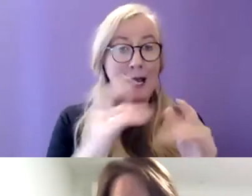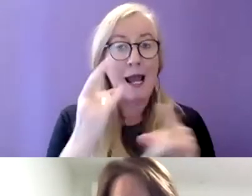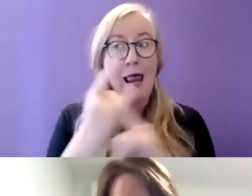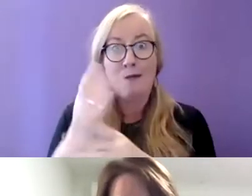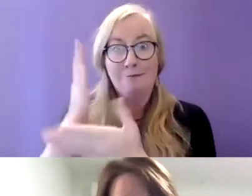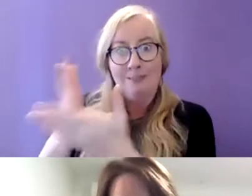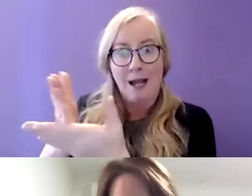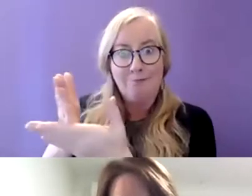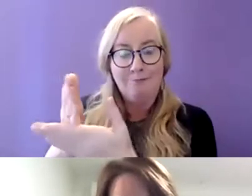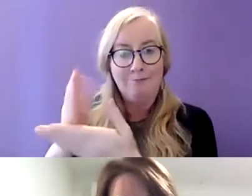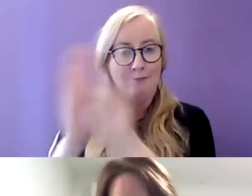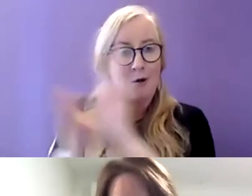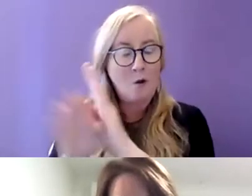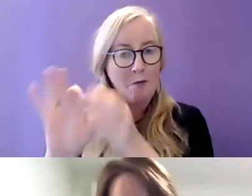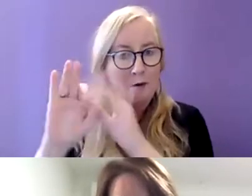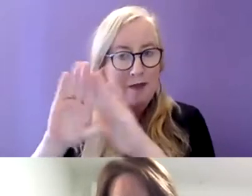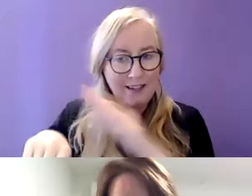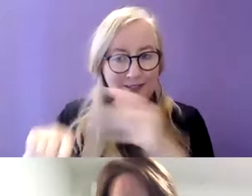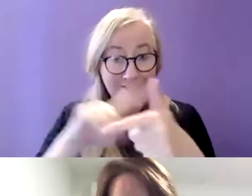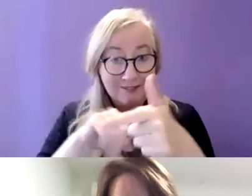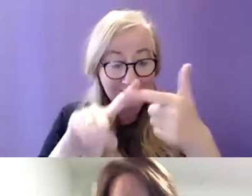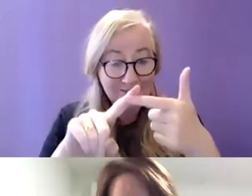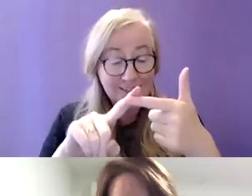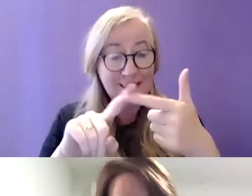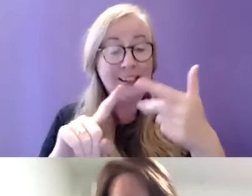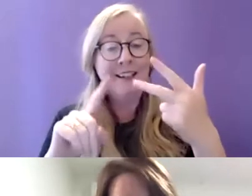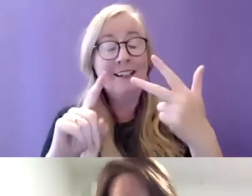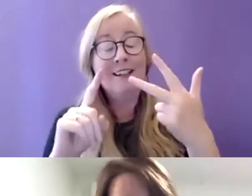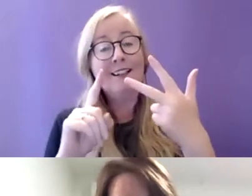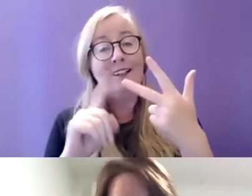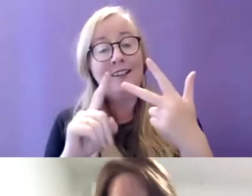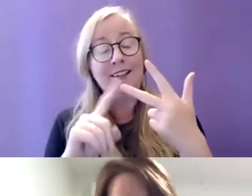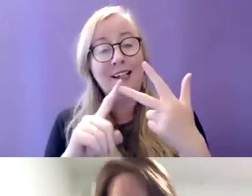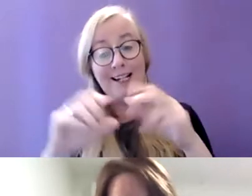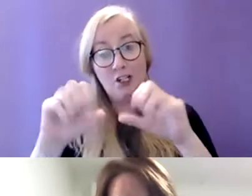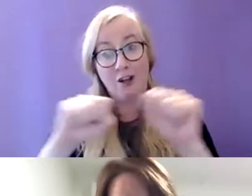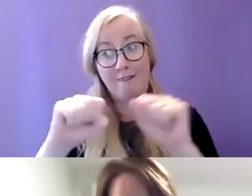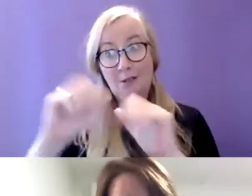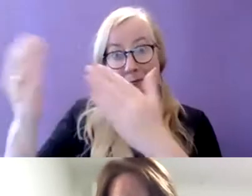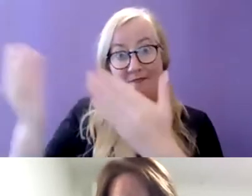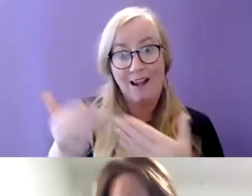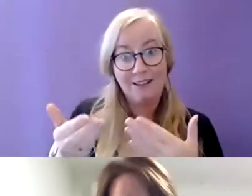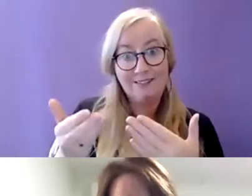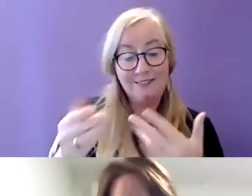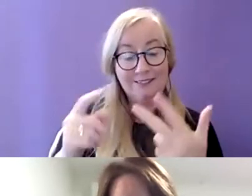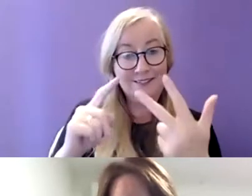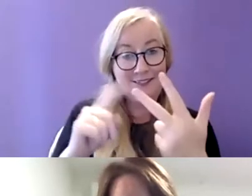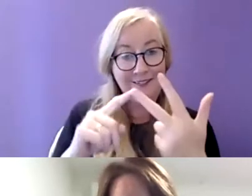there's also an element maybe that goes beyond that into service provision when people are